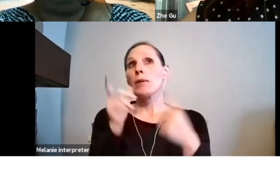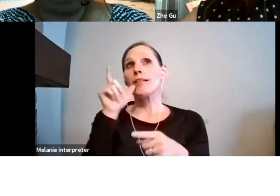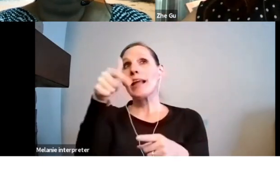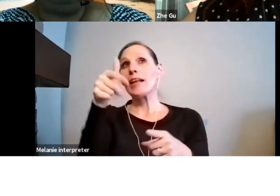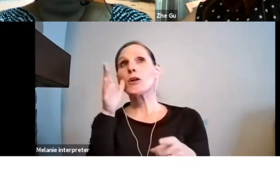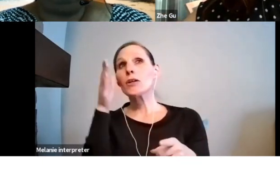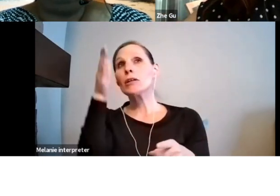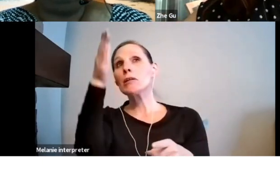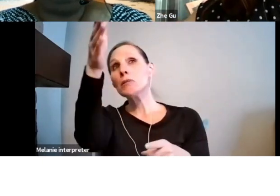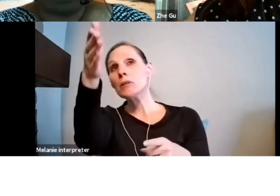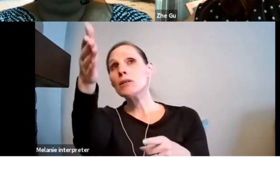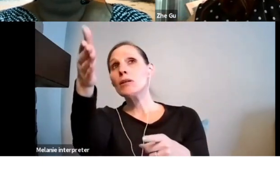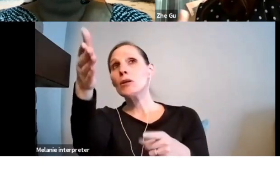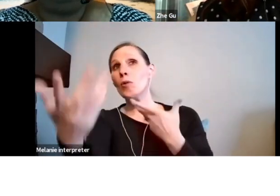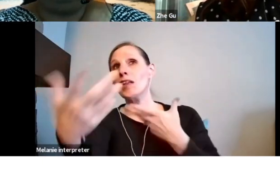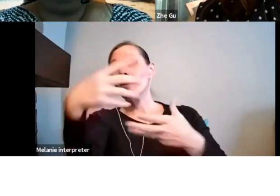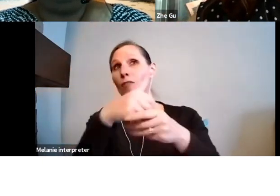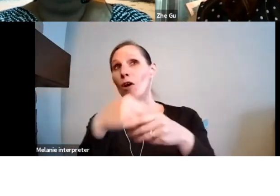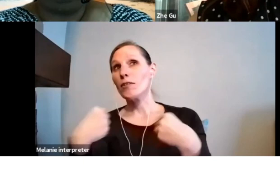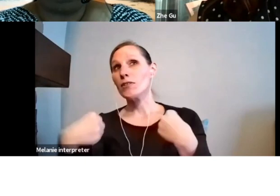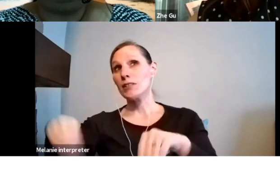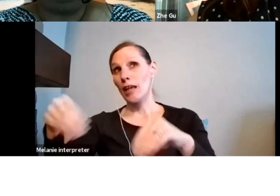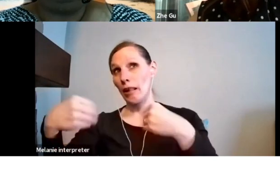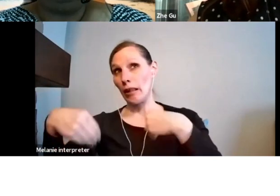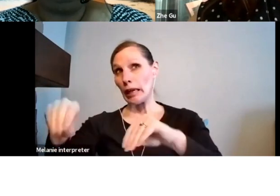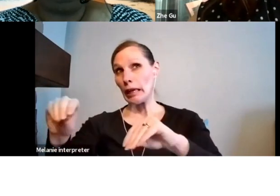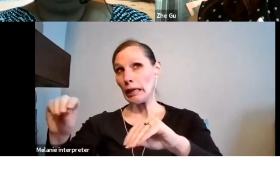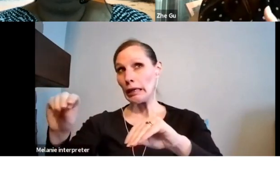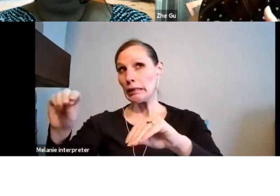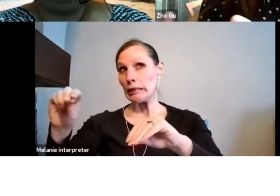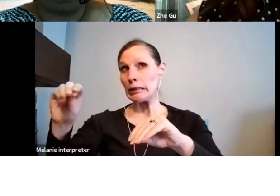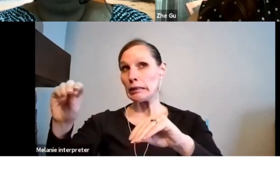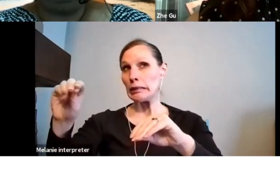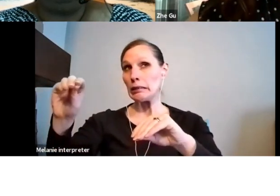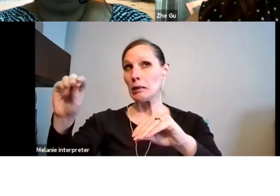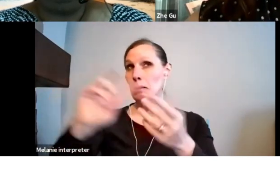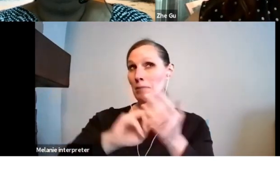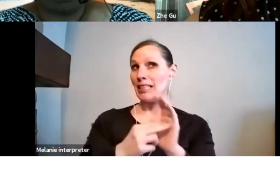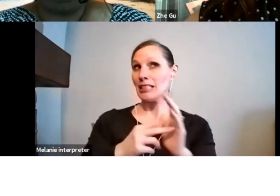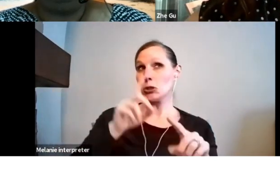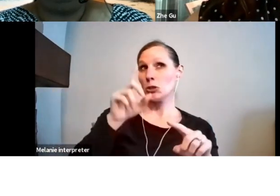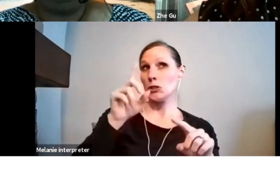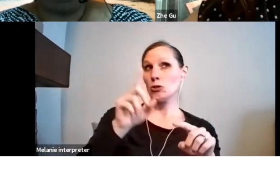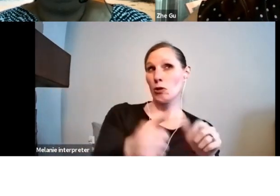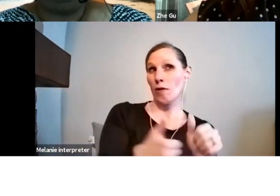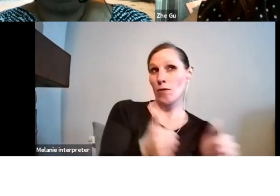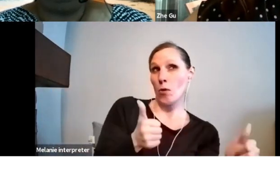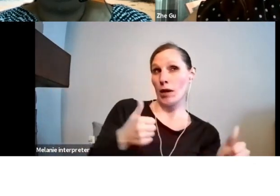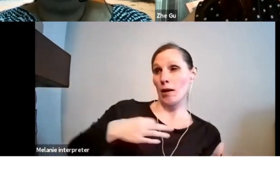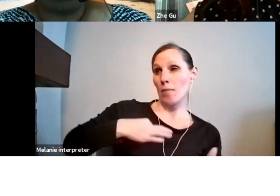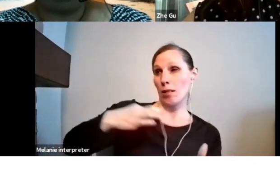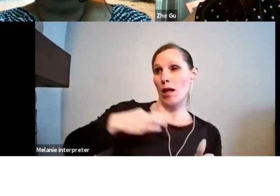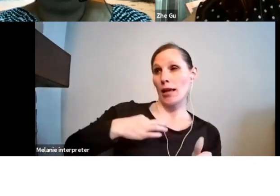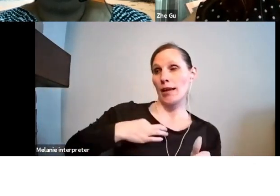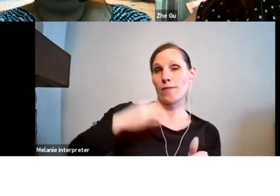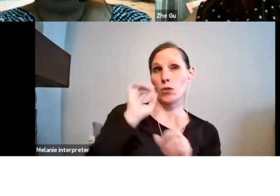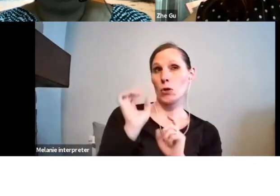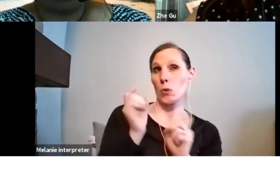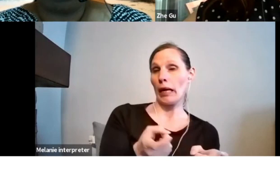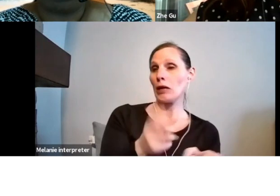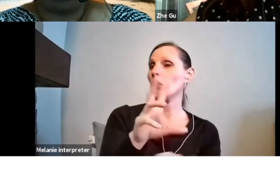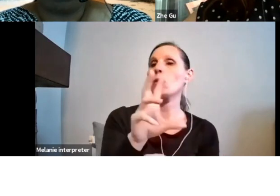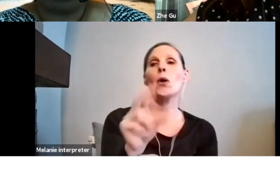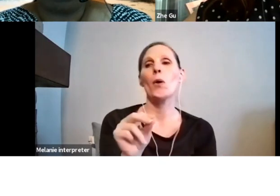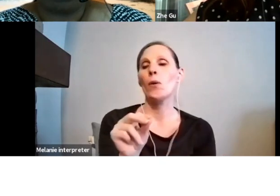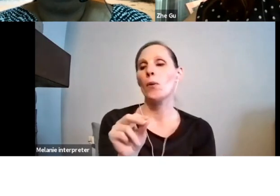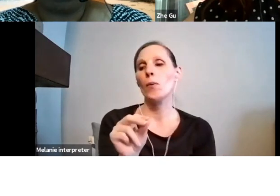it doesn't necessarily prevent you from applying to the OAC. It's, I would say, just